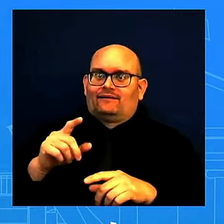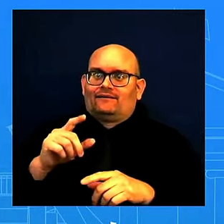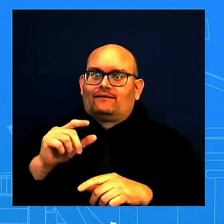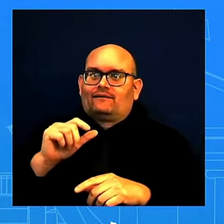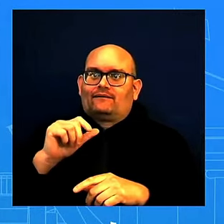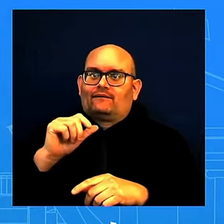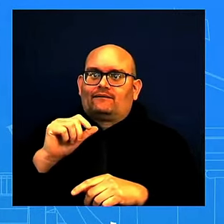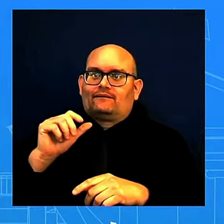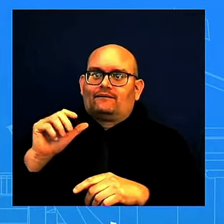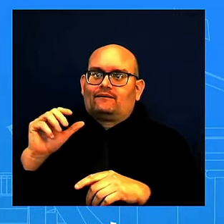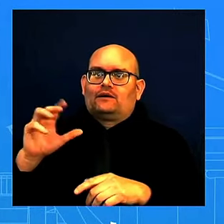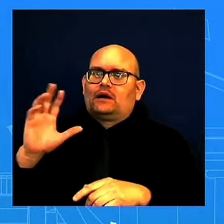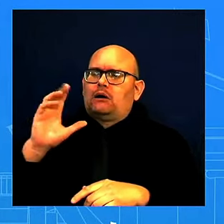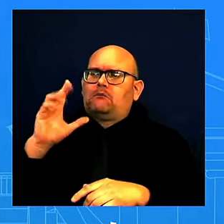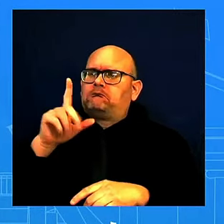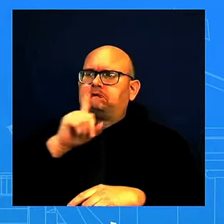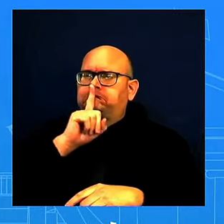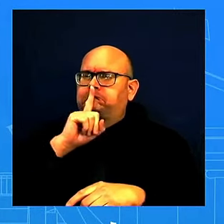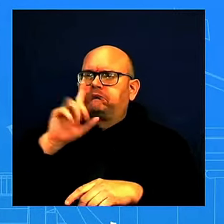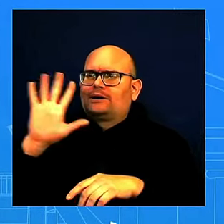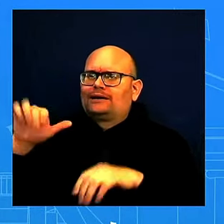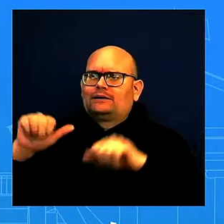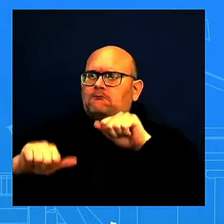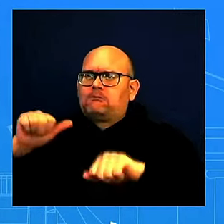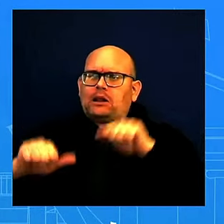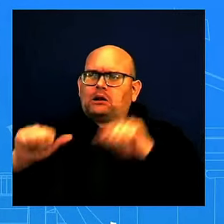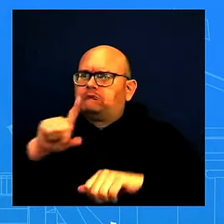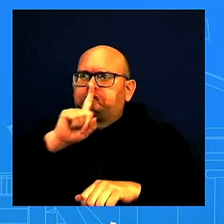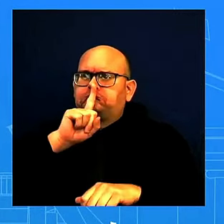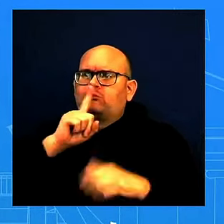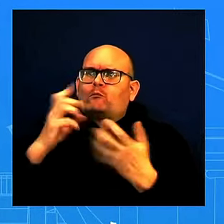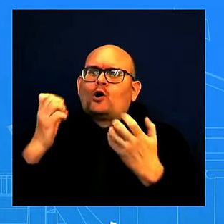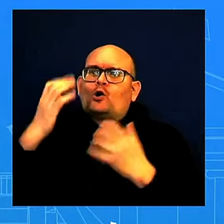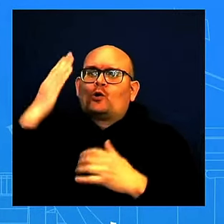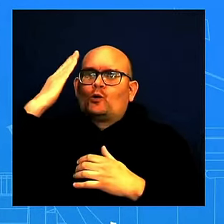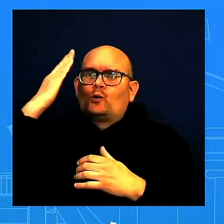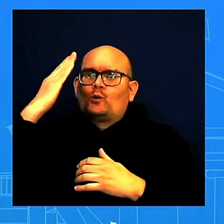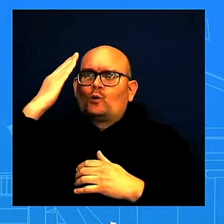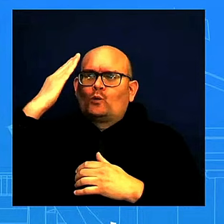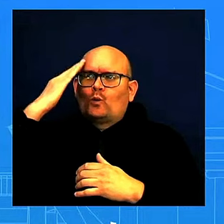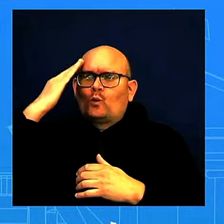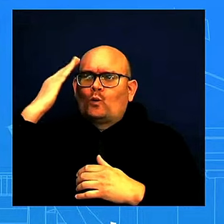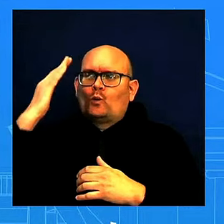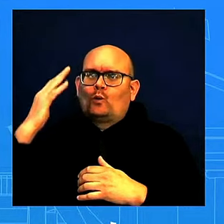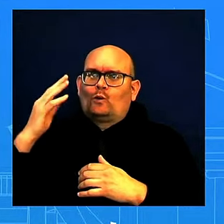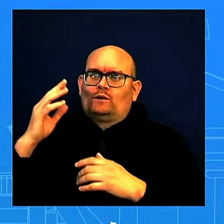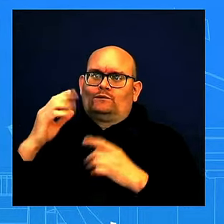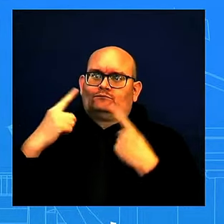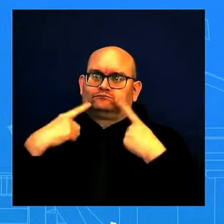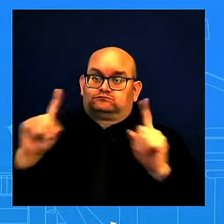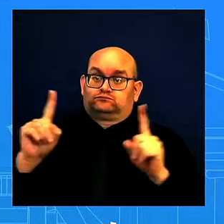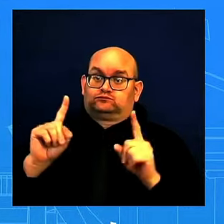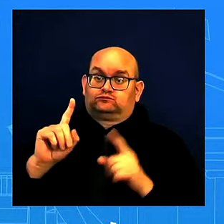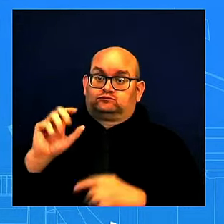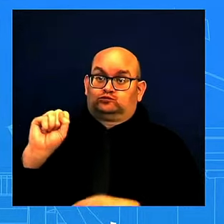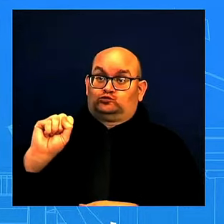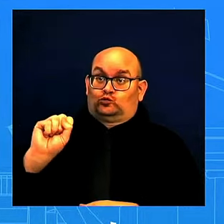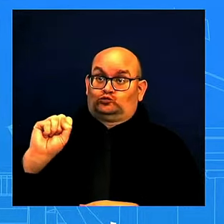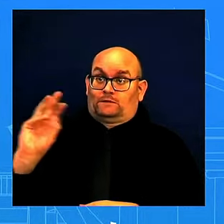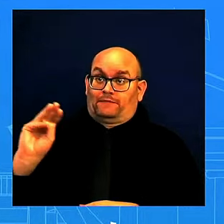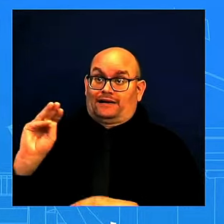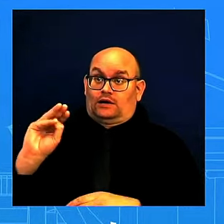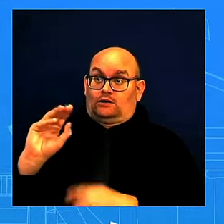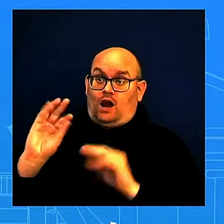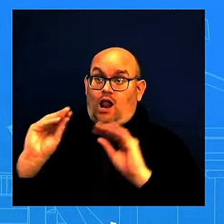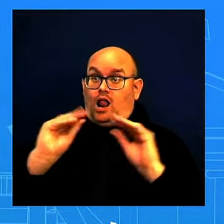to know. But I'll move on. I wanted to ask you another question that just was out there on social media. maybe you can reply to it. The former President